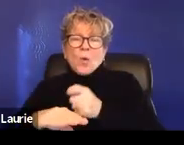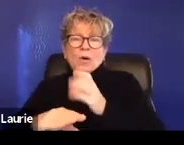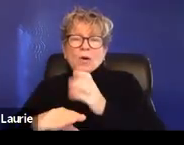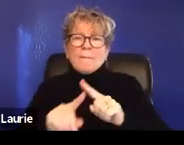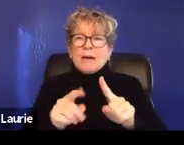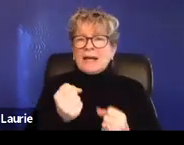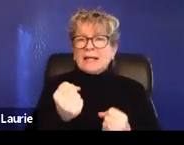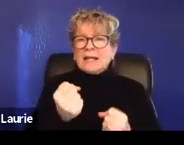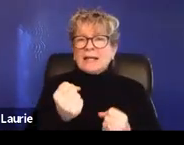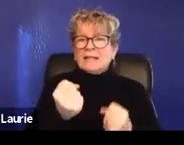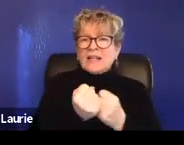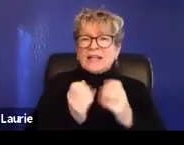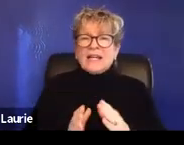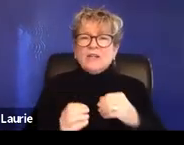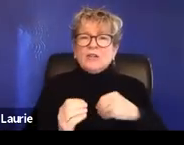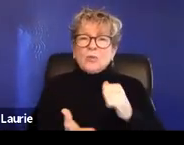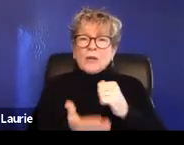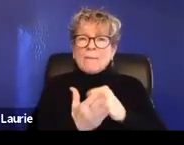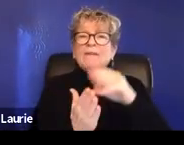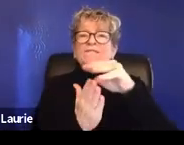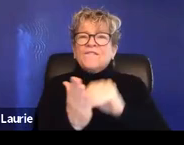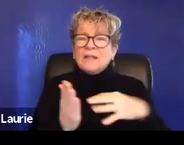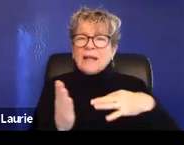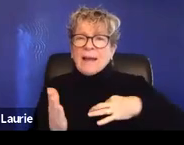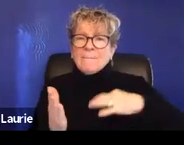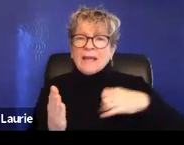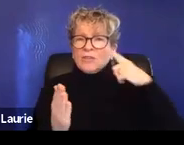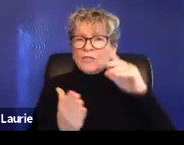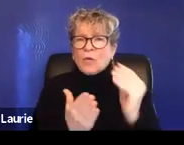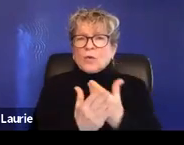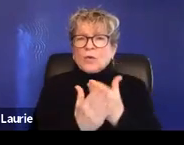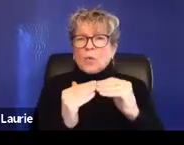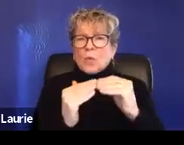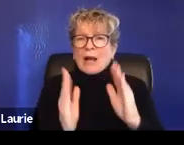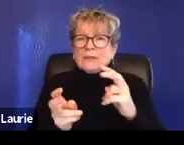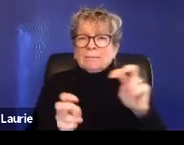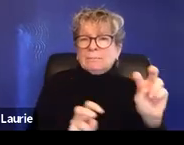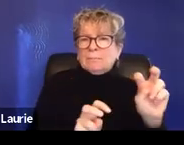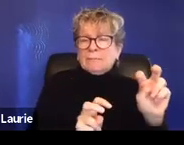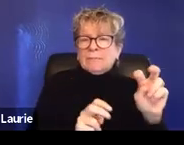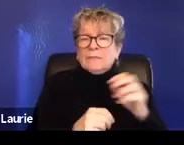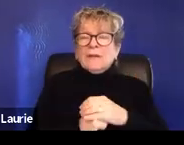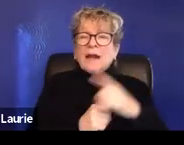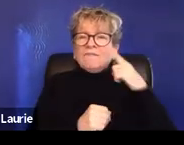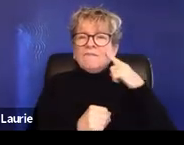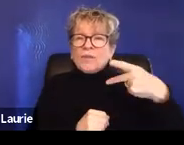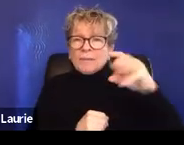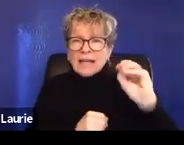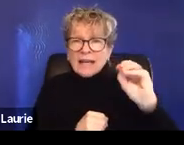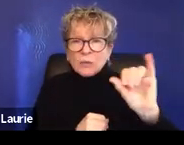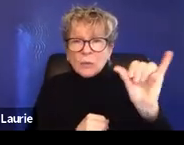can help them fill out an application, uh, for new housing, help them fill out applications for obviously the protection order,